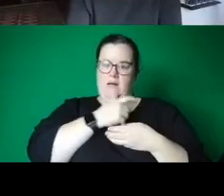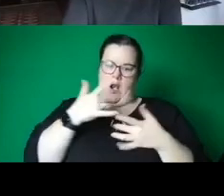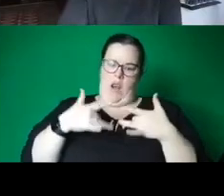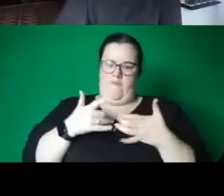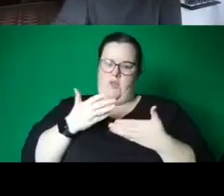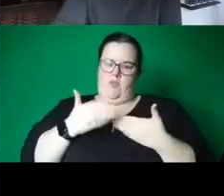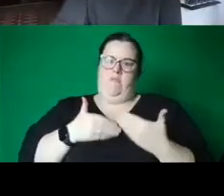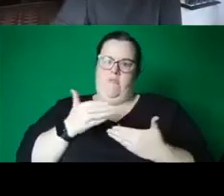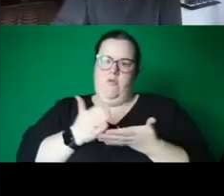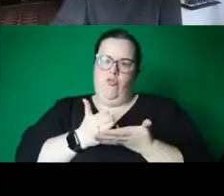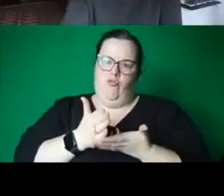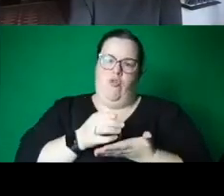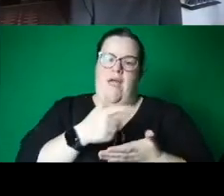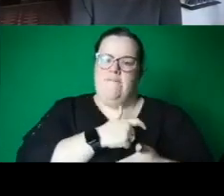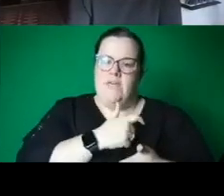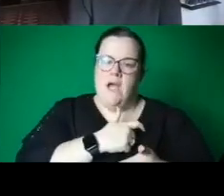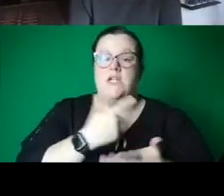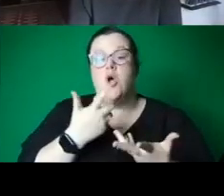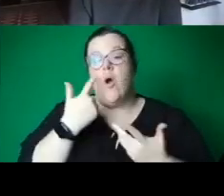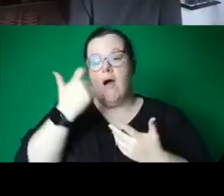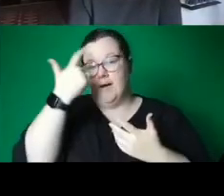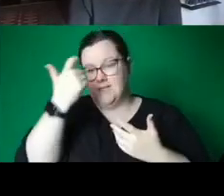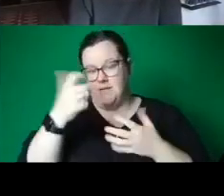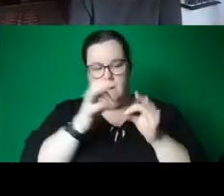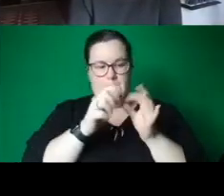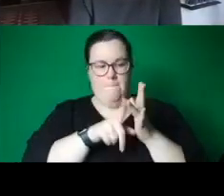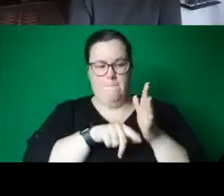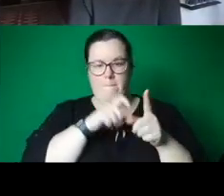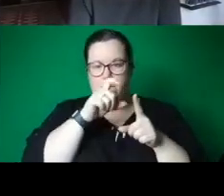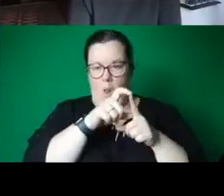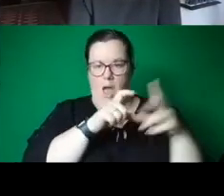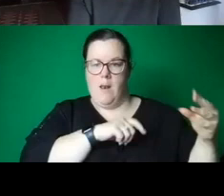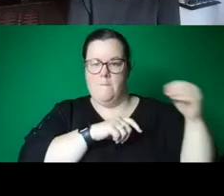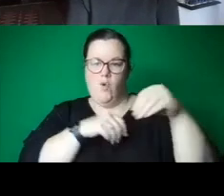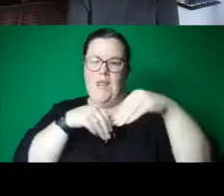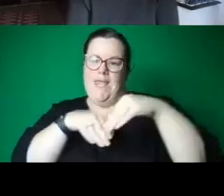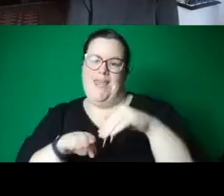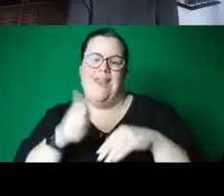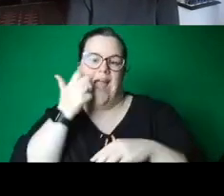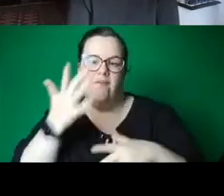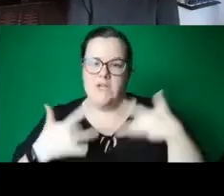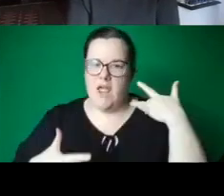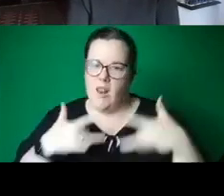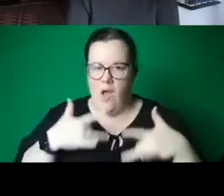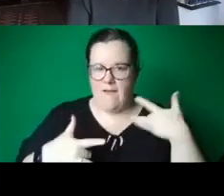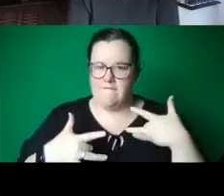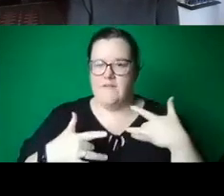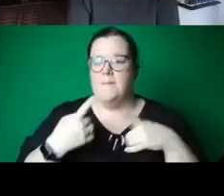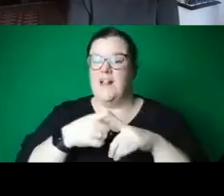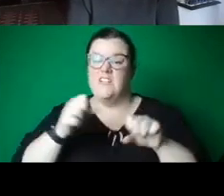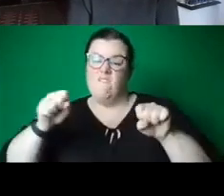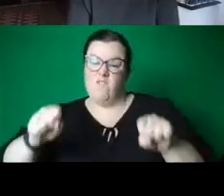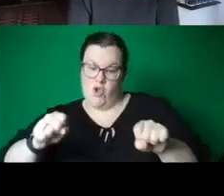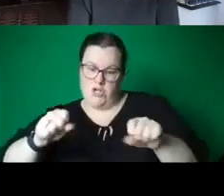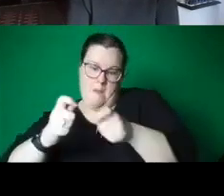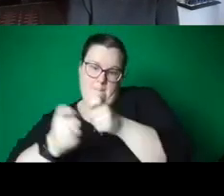physically visible, and also turning domestic furniture and piano into bollards, thinking about how the fear is within us, in